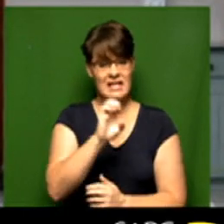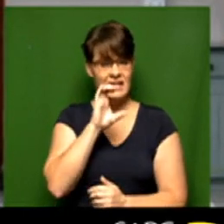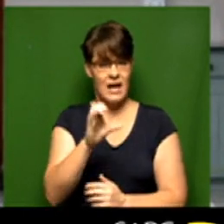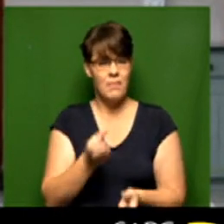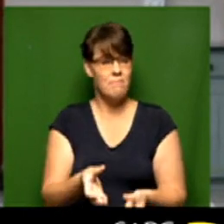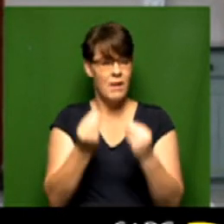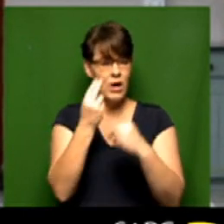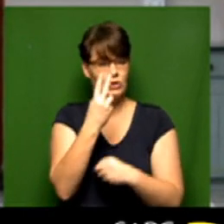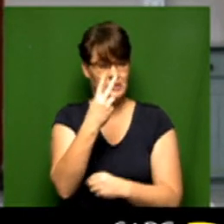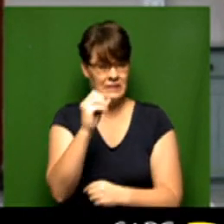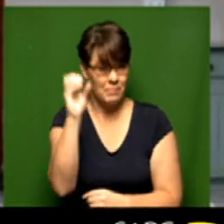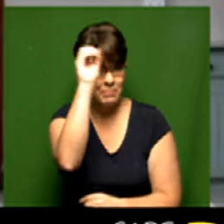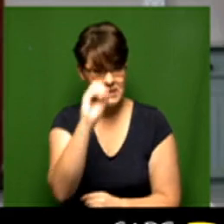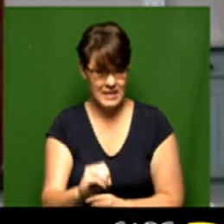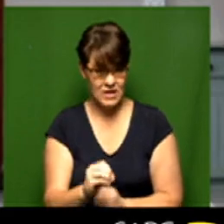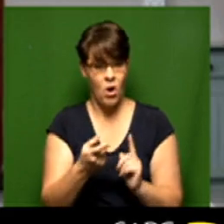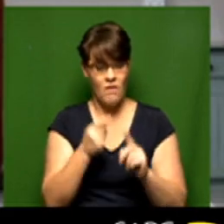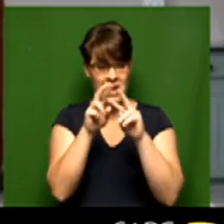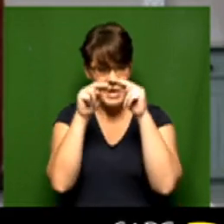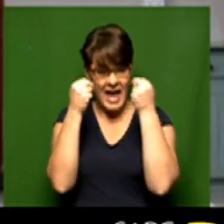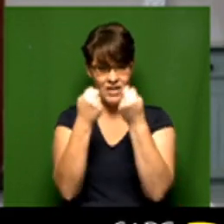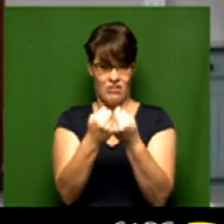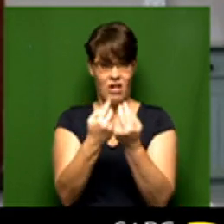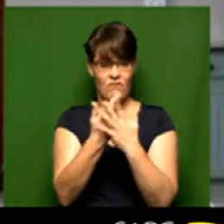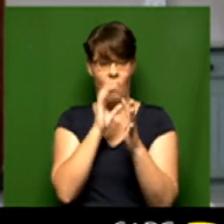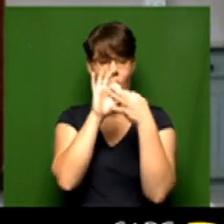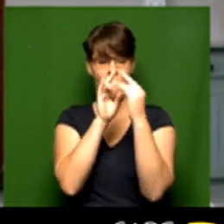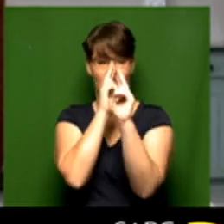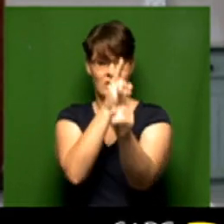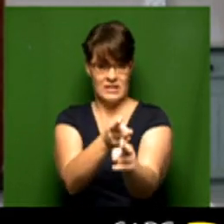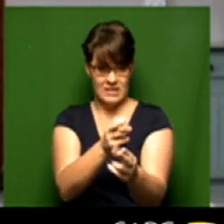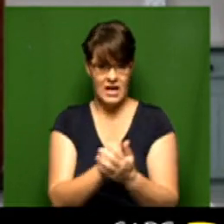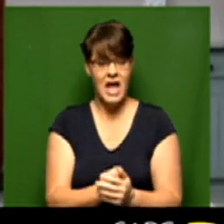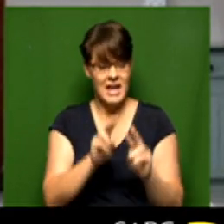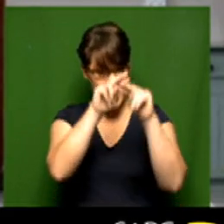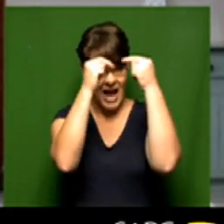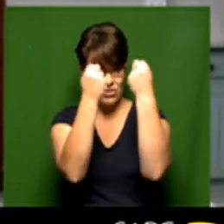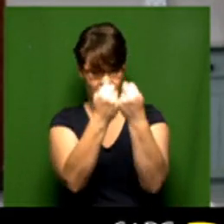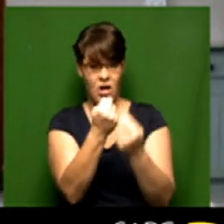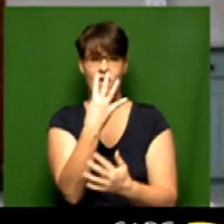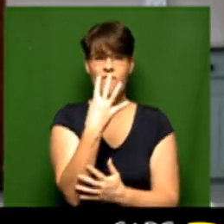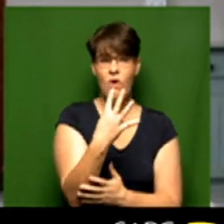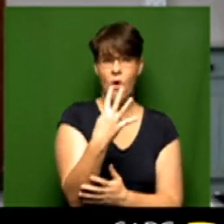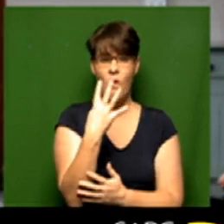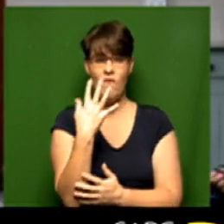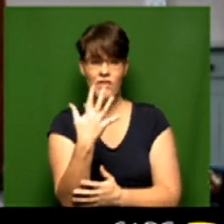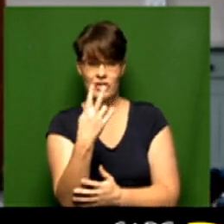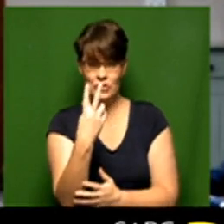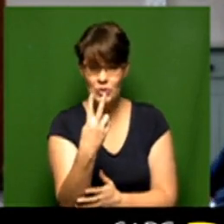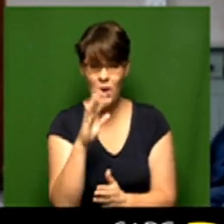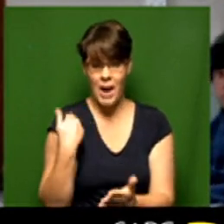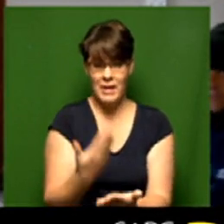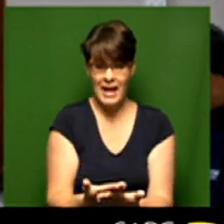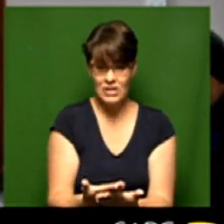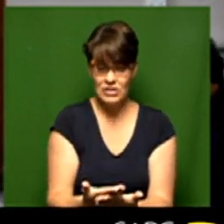received 20 percent of the national figure for home visits and nationally over 452 applications